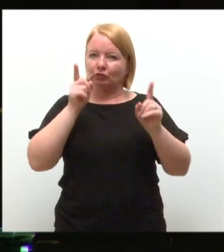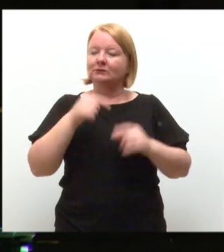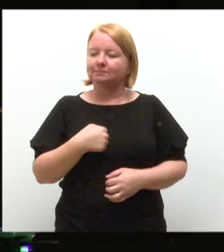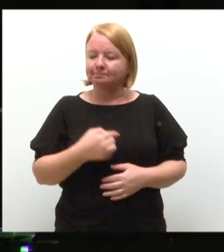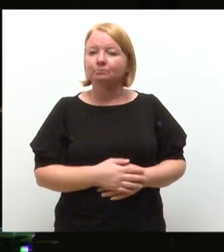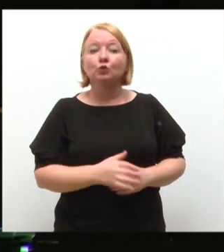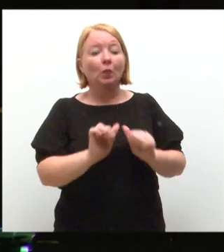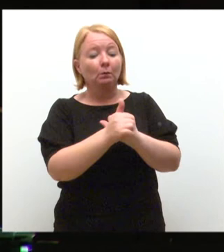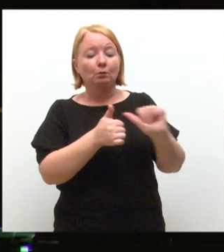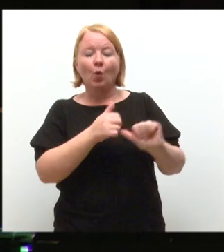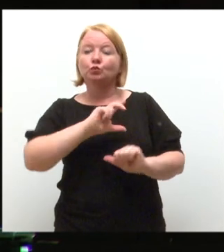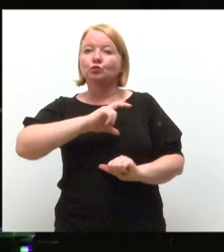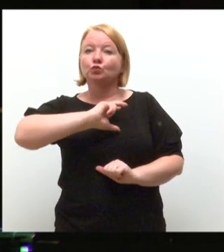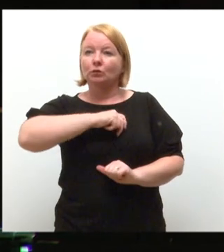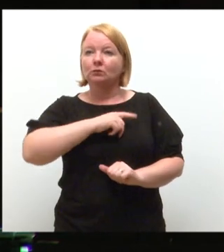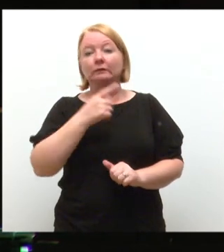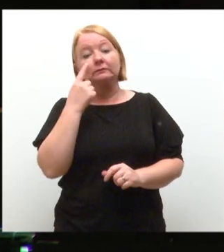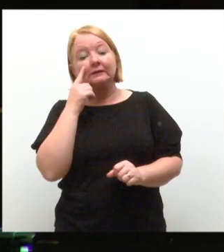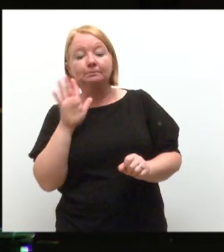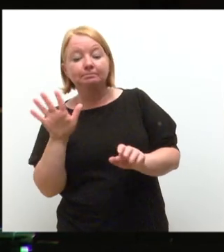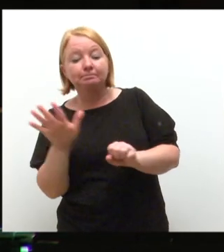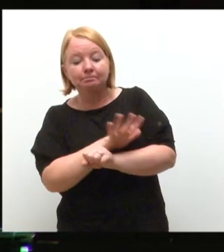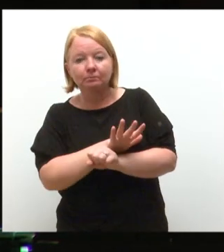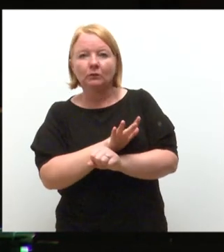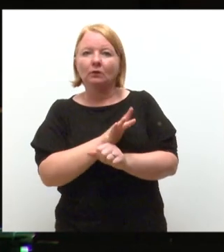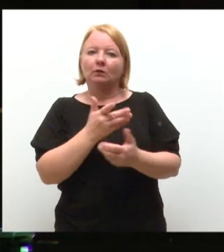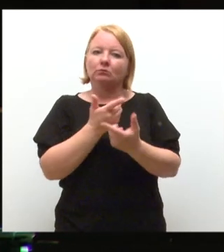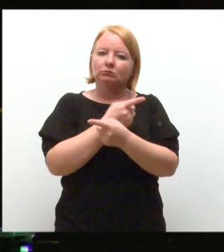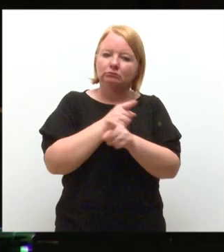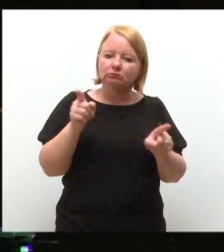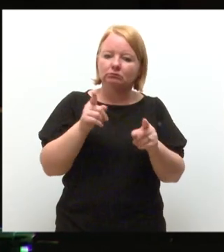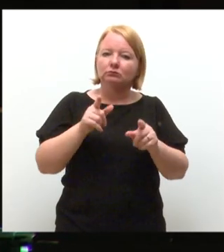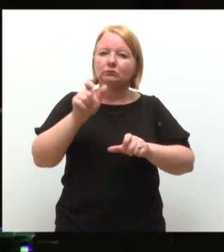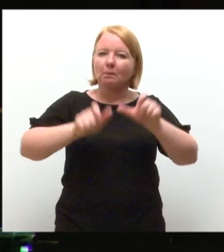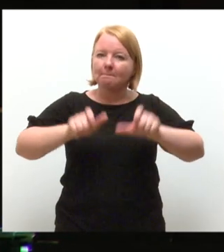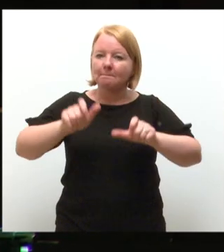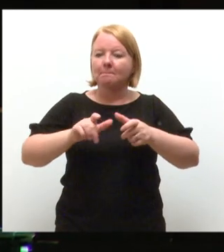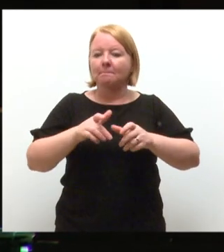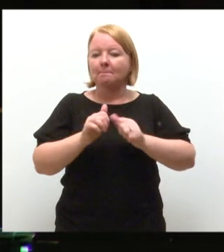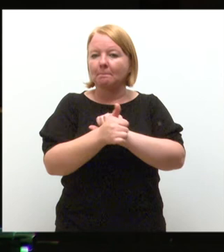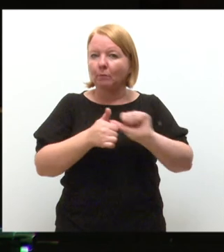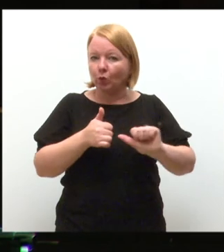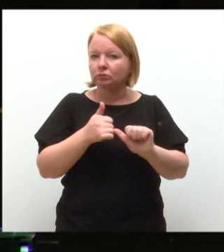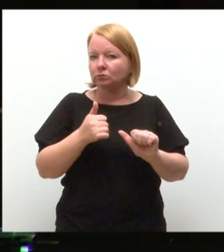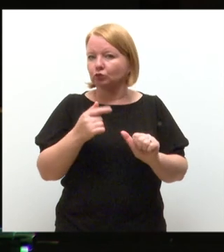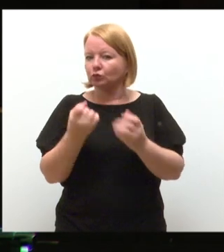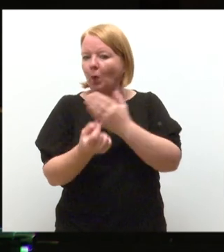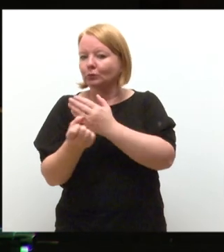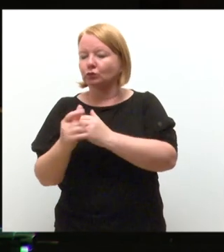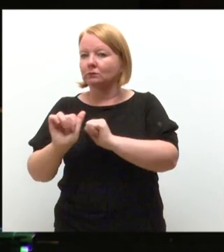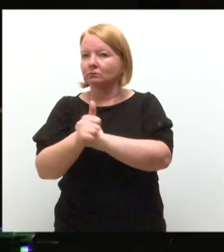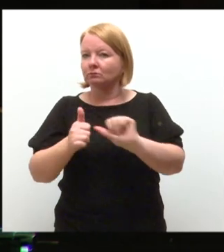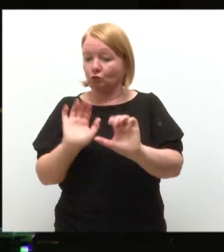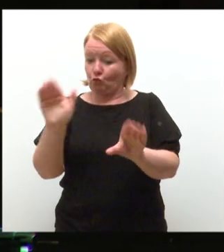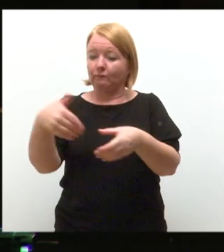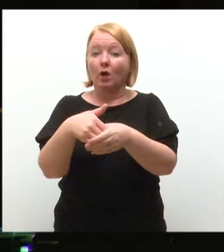sports union, we oversee and develop many aspects of student sport, providing as many opportunities for students to get active and involved within our sports